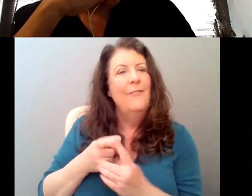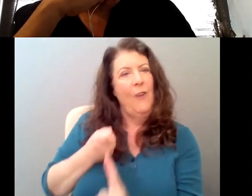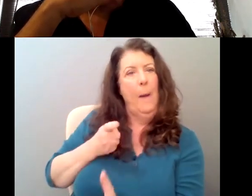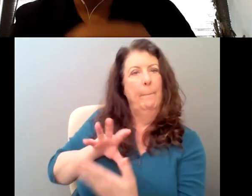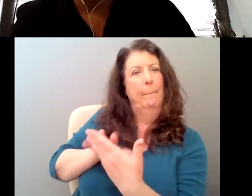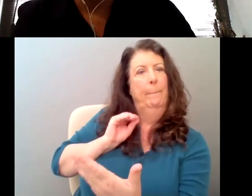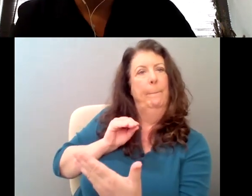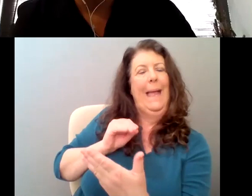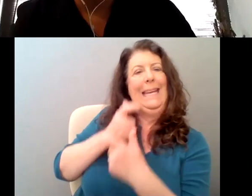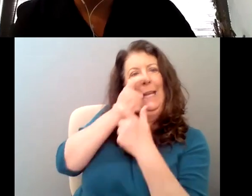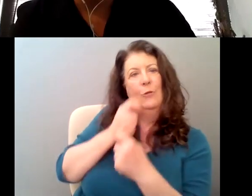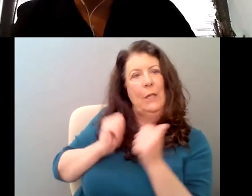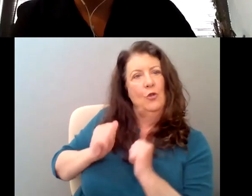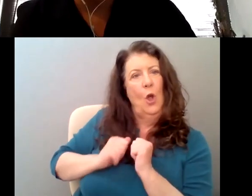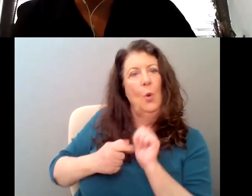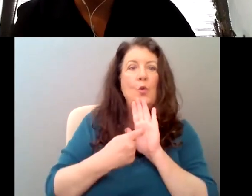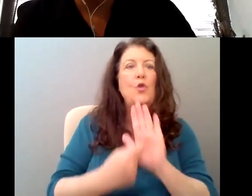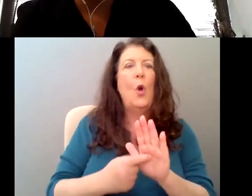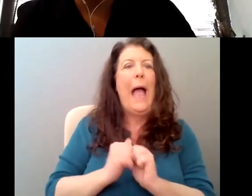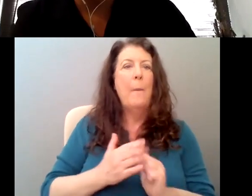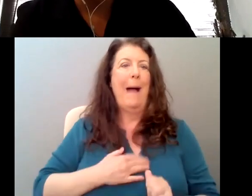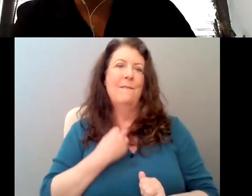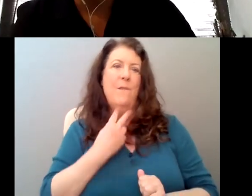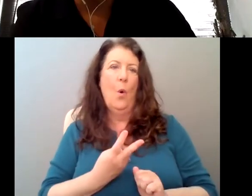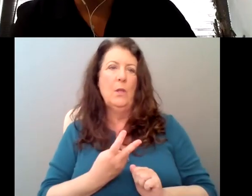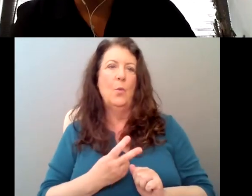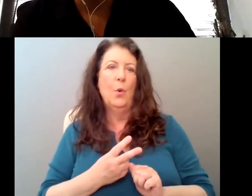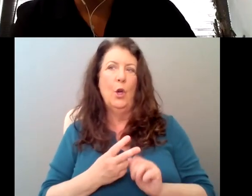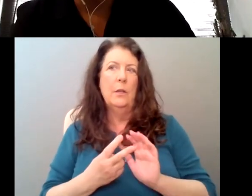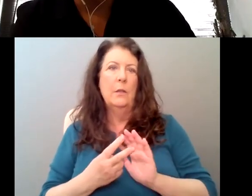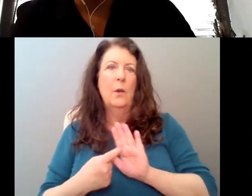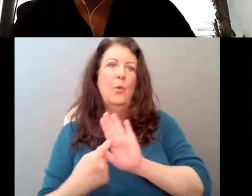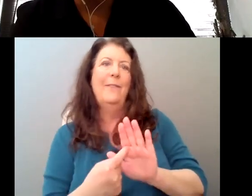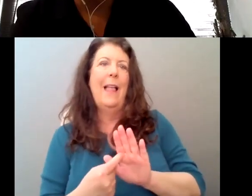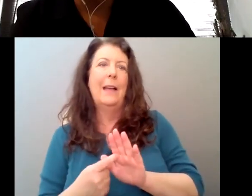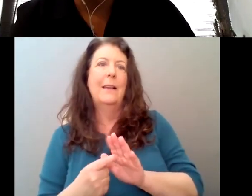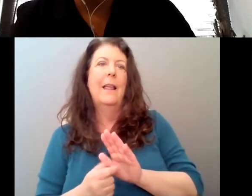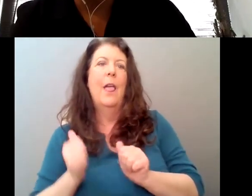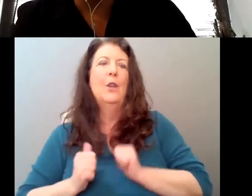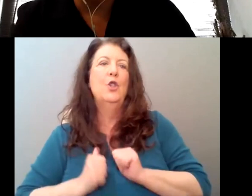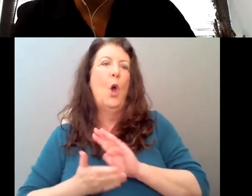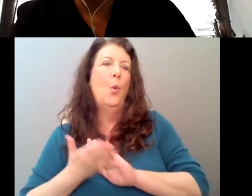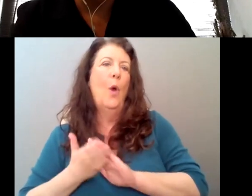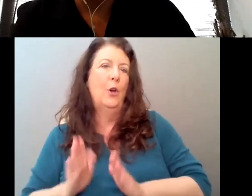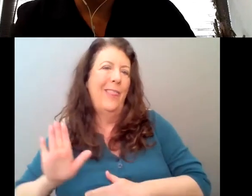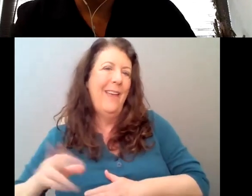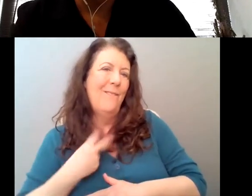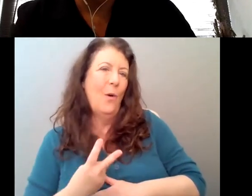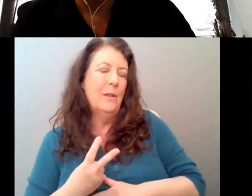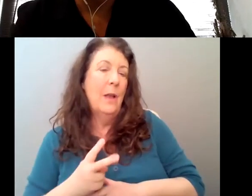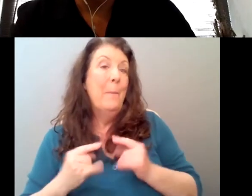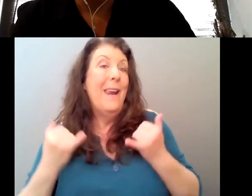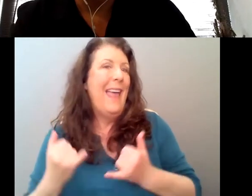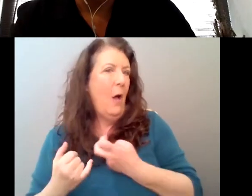voice would reflect, you know, the voice of the show runner. But I think now the emphasis is really on people writing original pilots, um, which